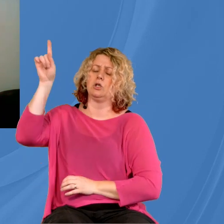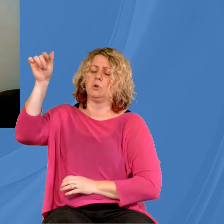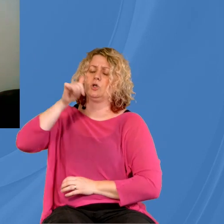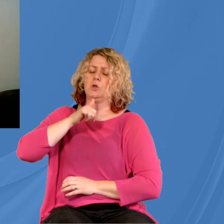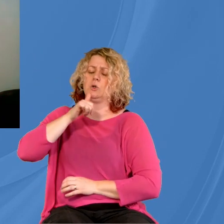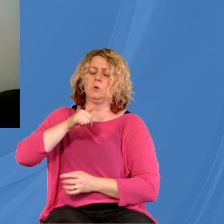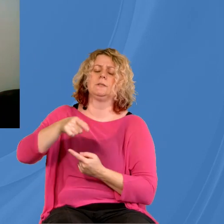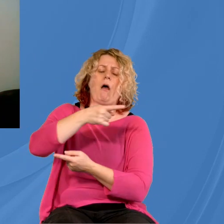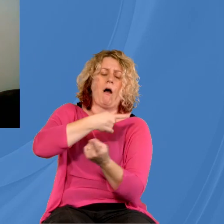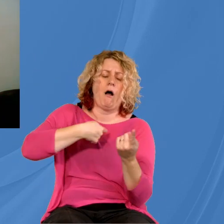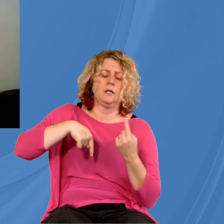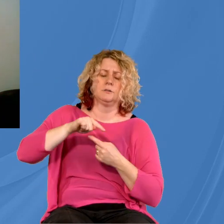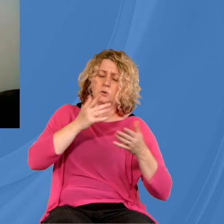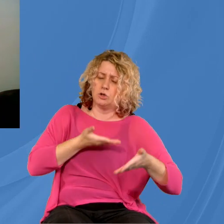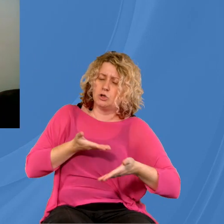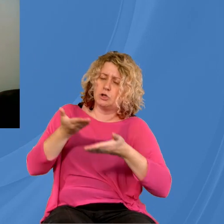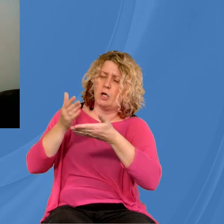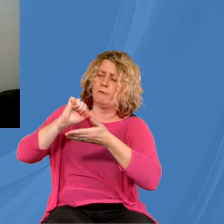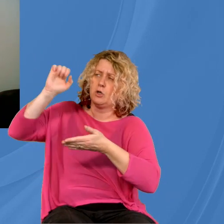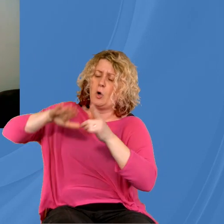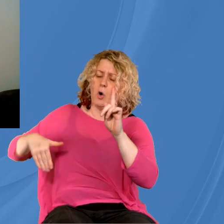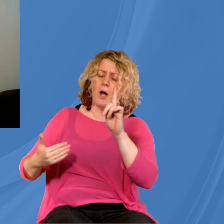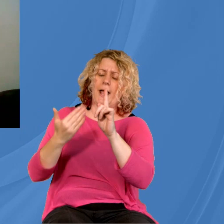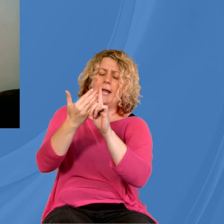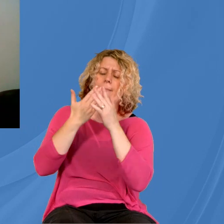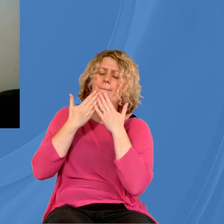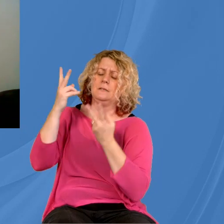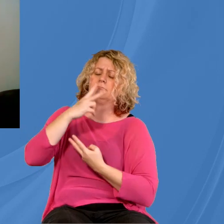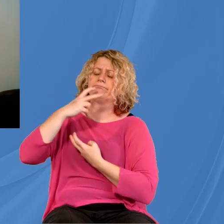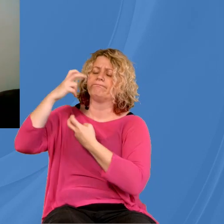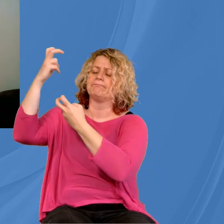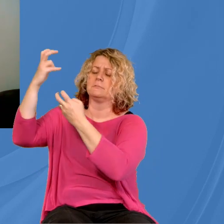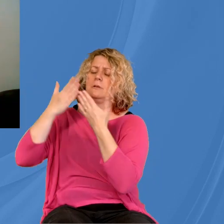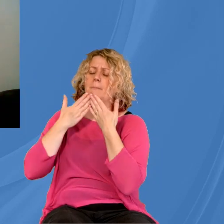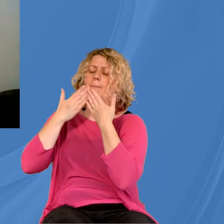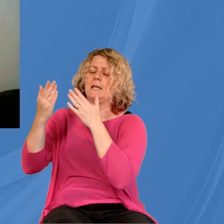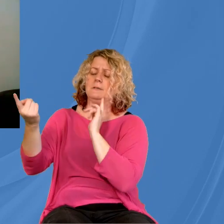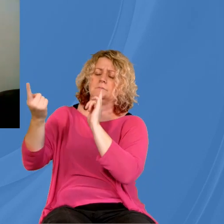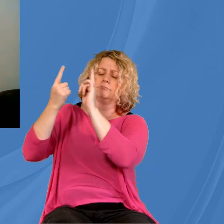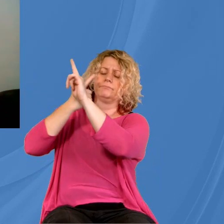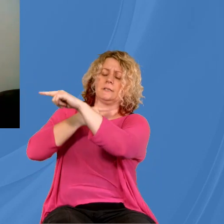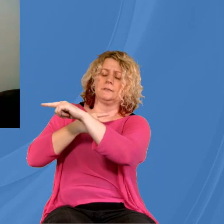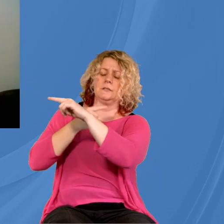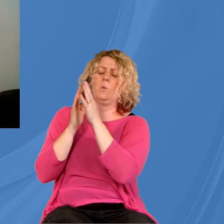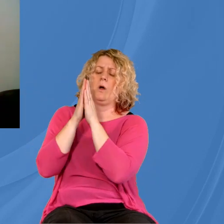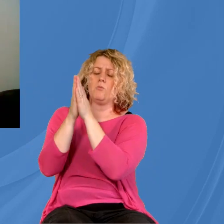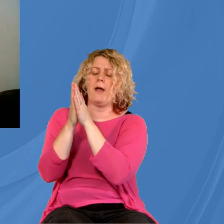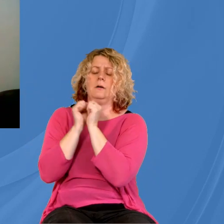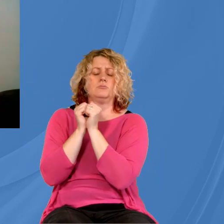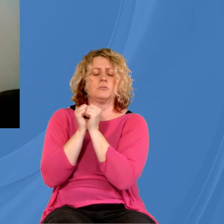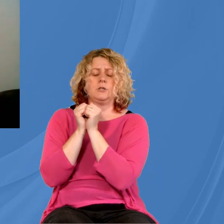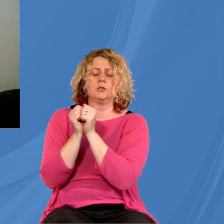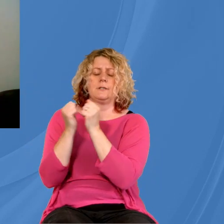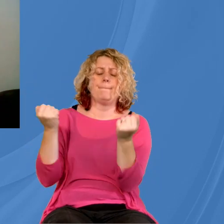serving your mission. Please hear our prayer. Please answer our prayer, for we pray in the precious and mighty name of Jesus, our